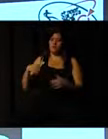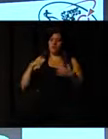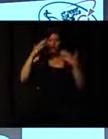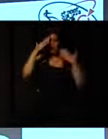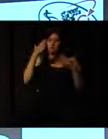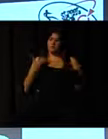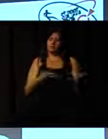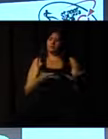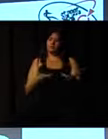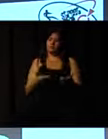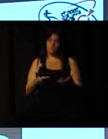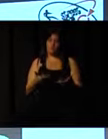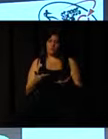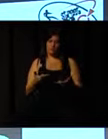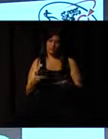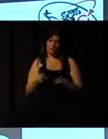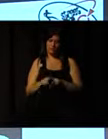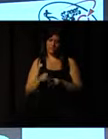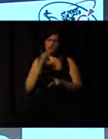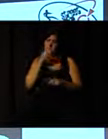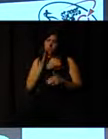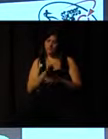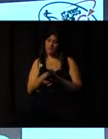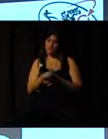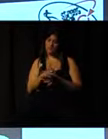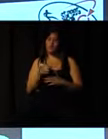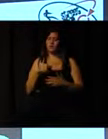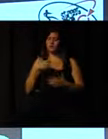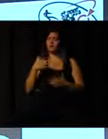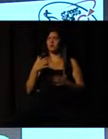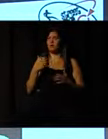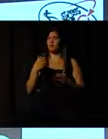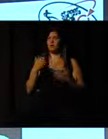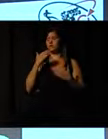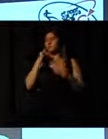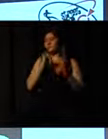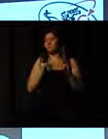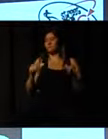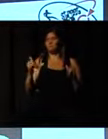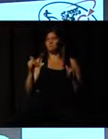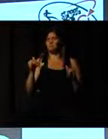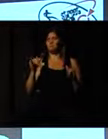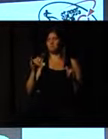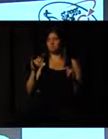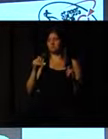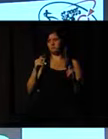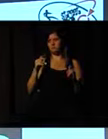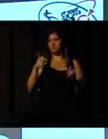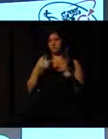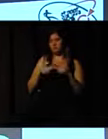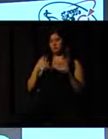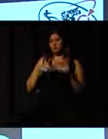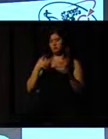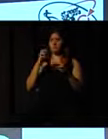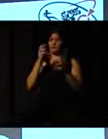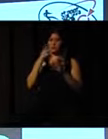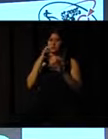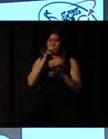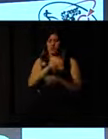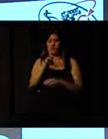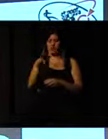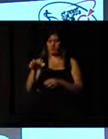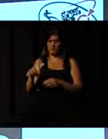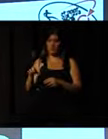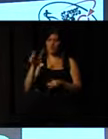UK. In my presentation, I'm going to cover three areas. I'm going to talk about street games, who we are and what we